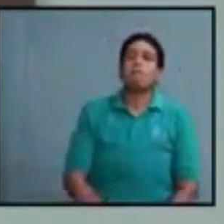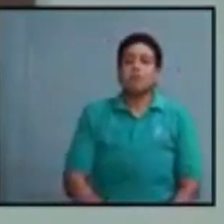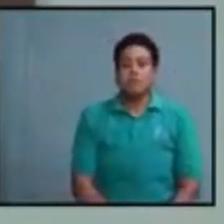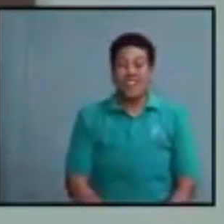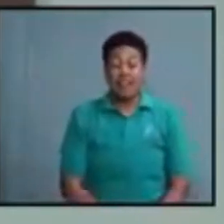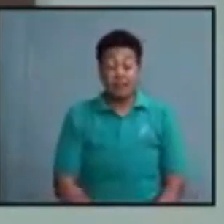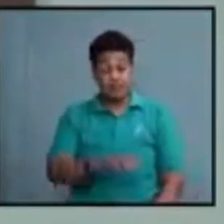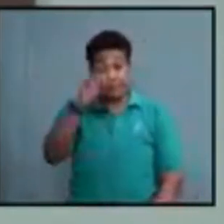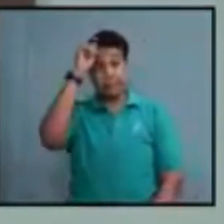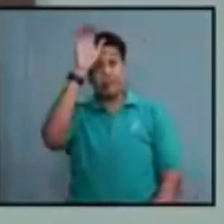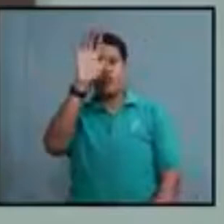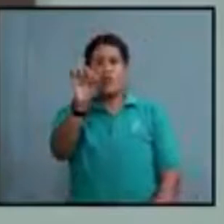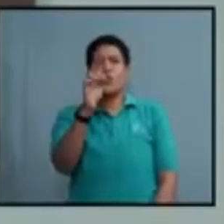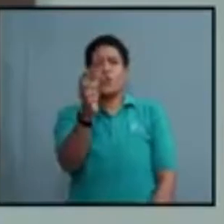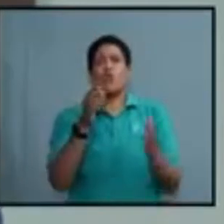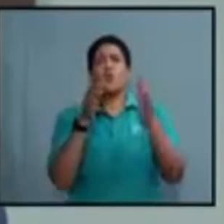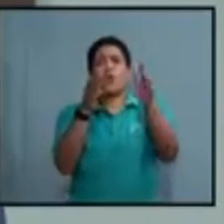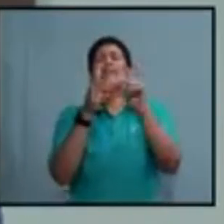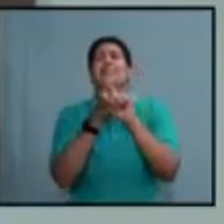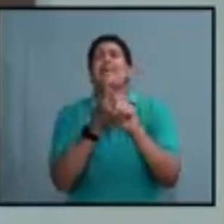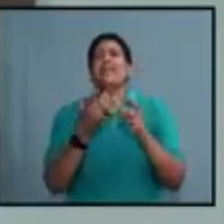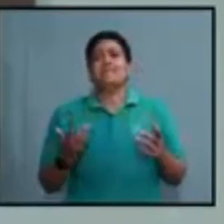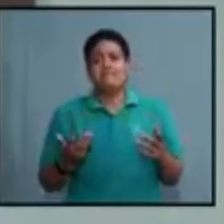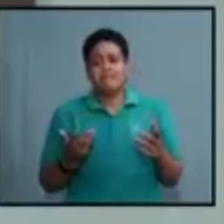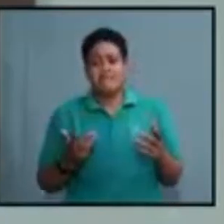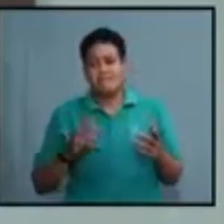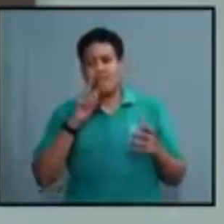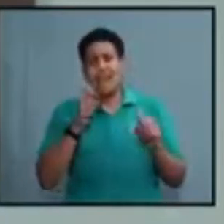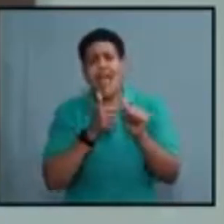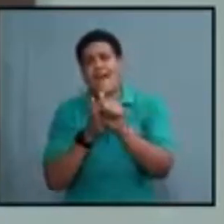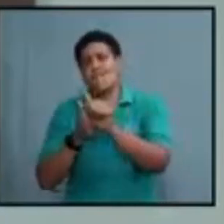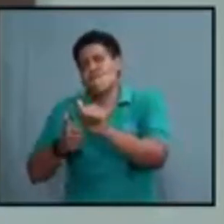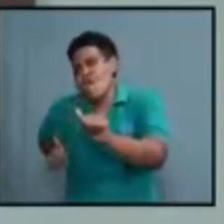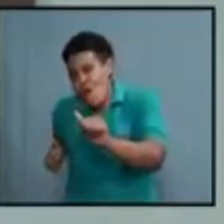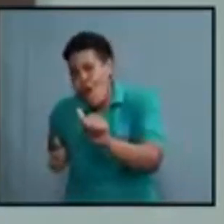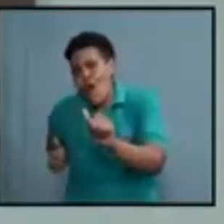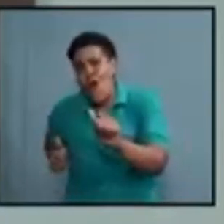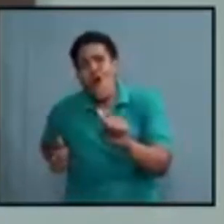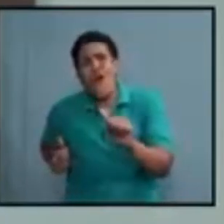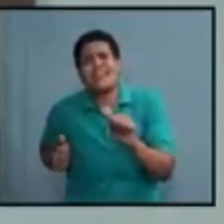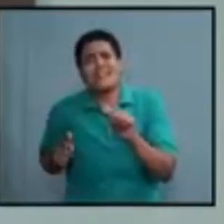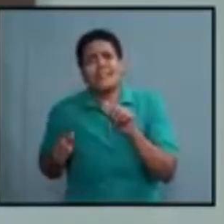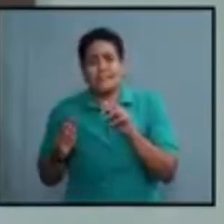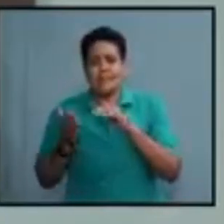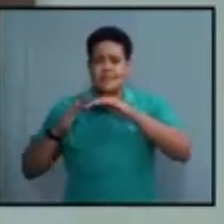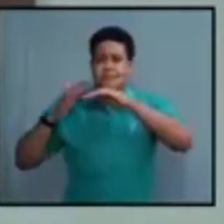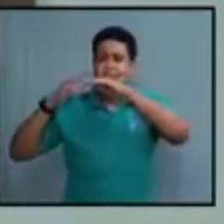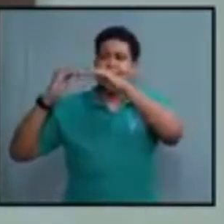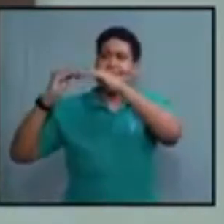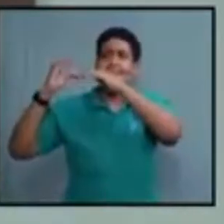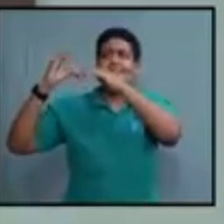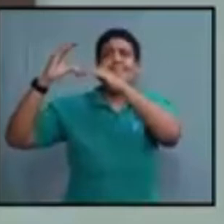only way to avoid spikes during this